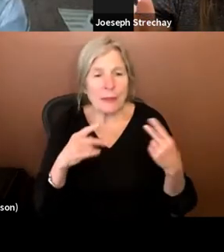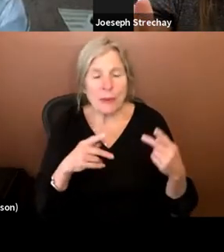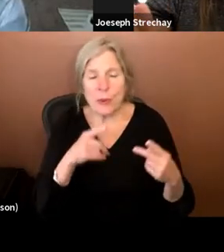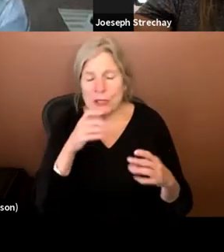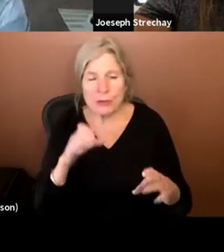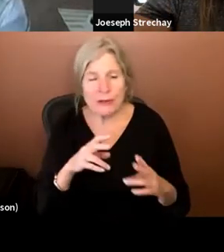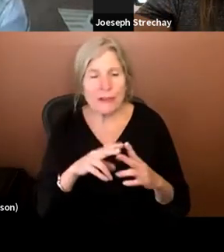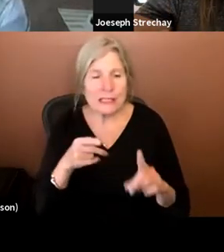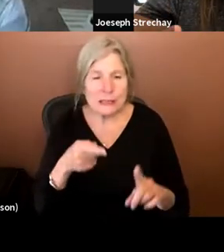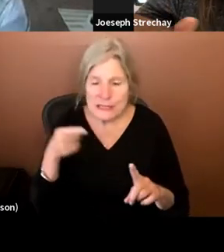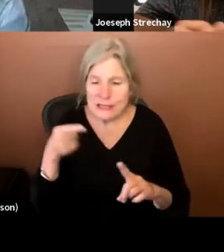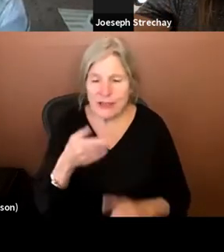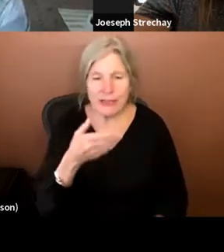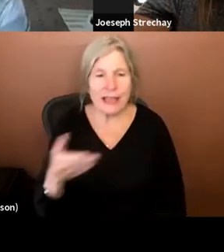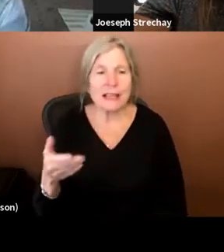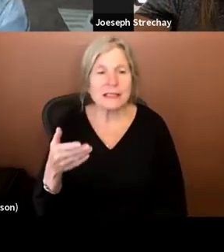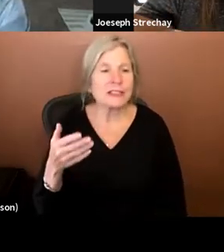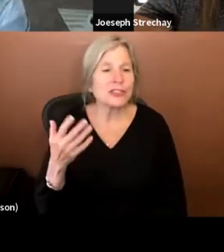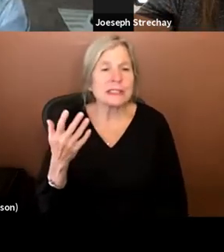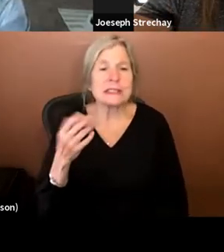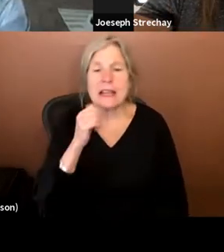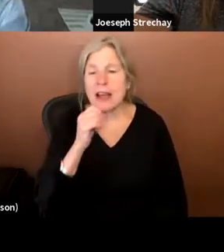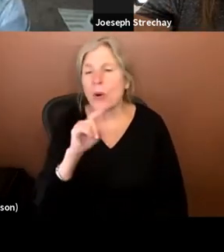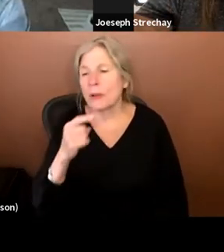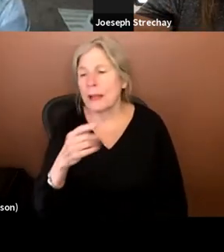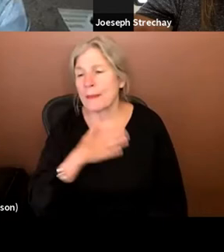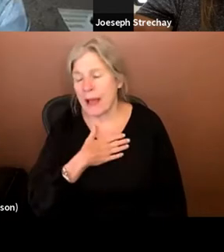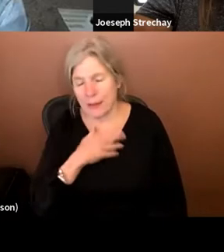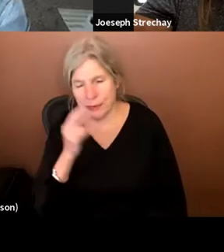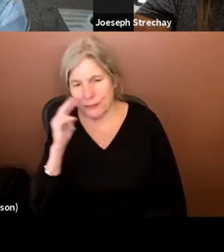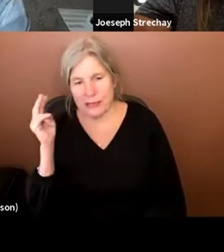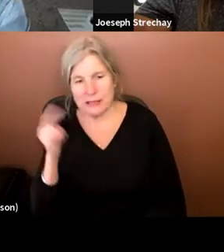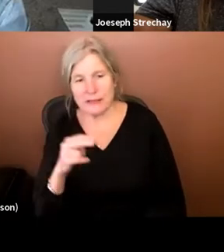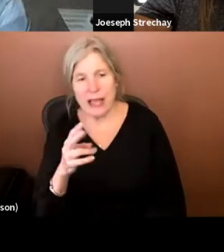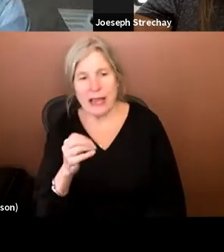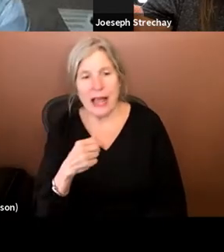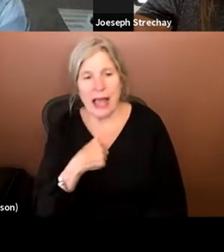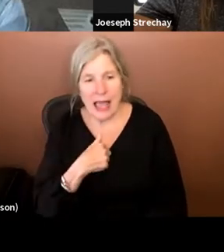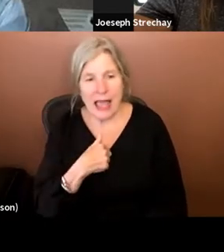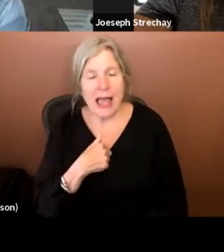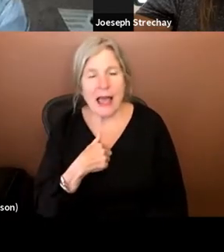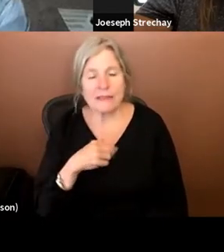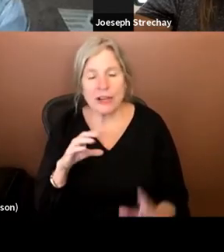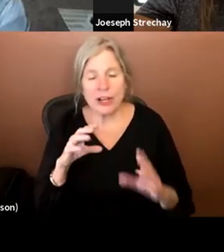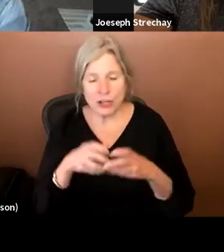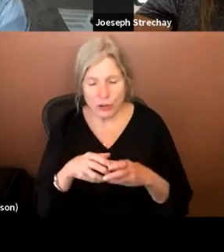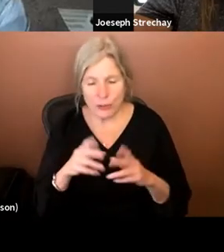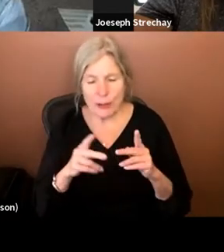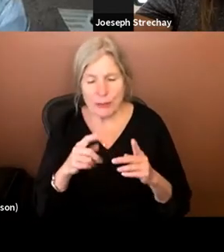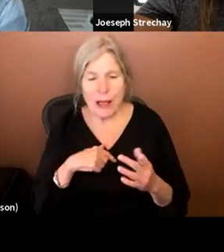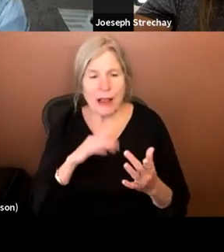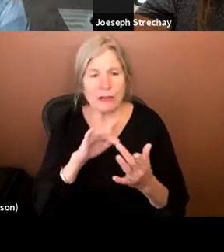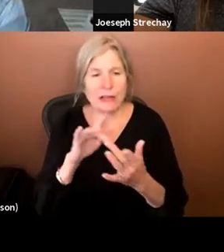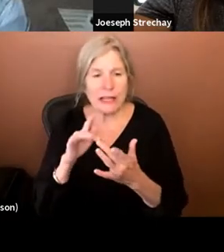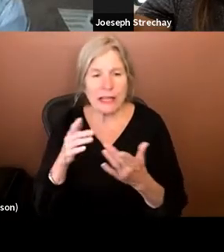doing very specific things, it's just not only my perspective. And, and I have a core group of people I reach out to here and there, uh, when